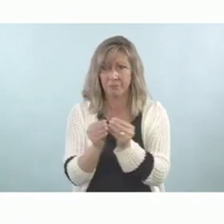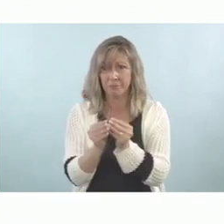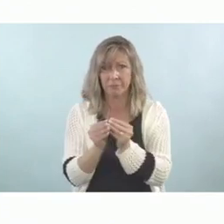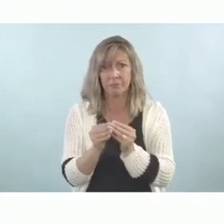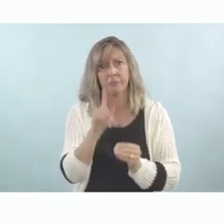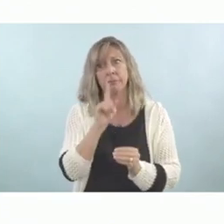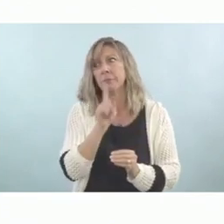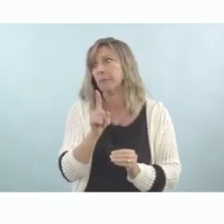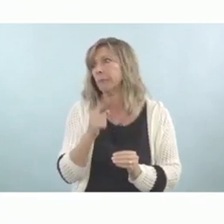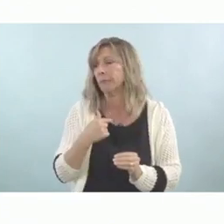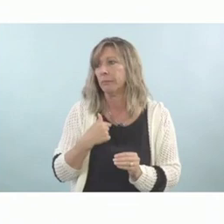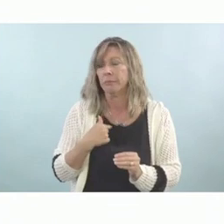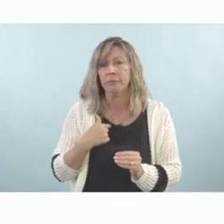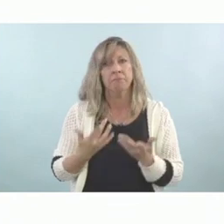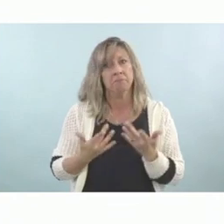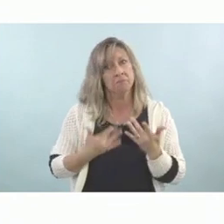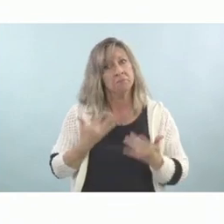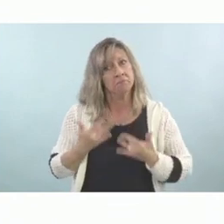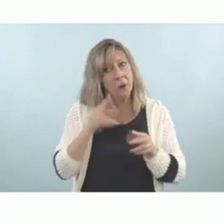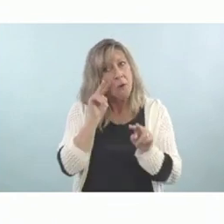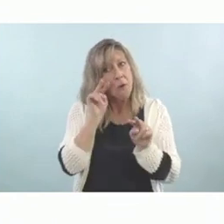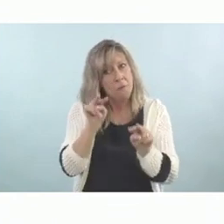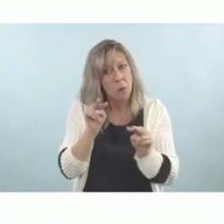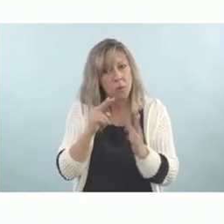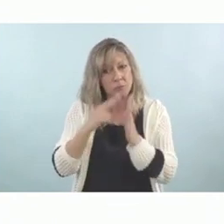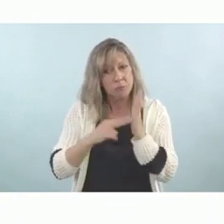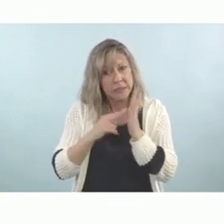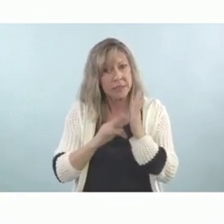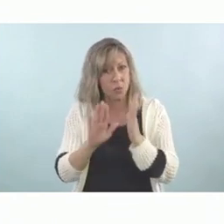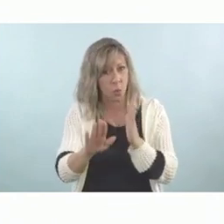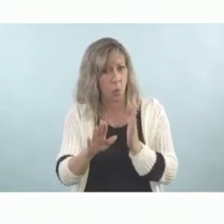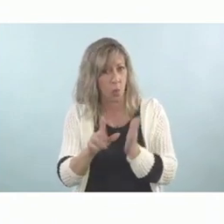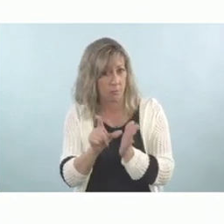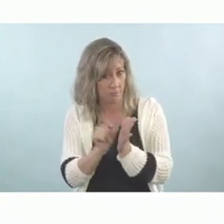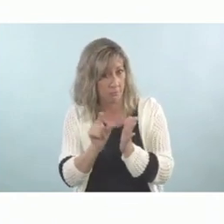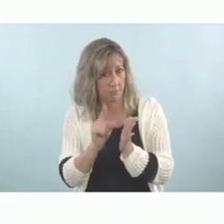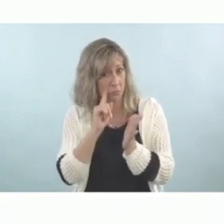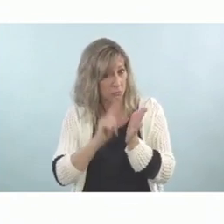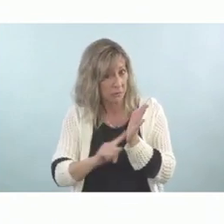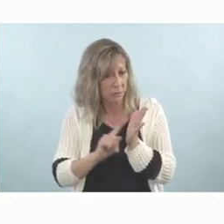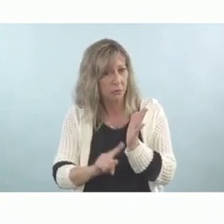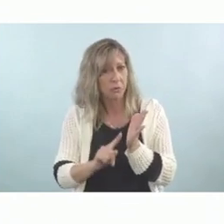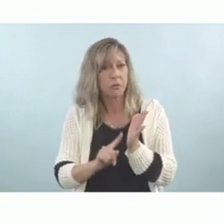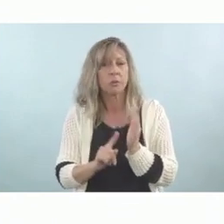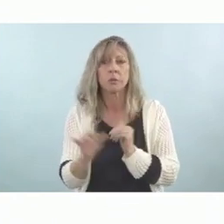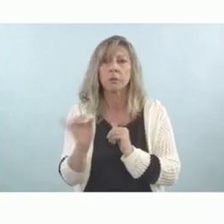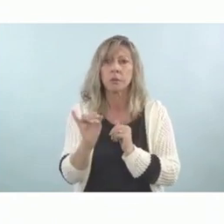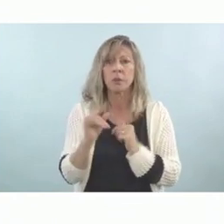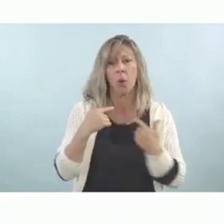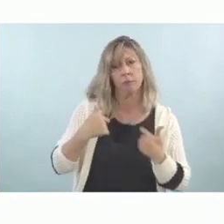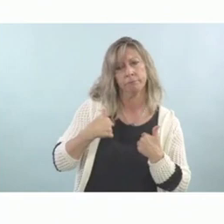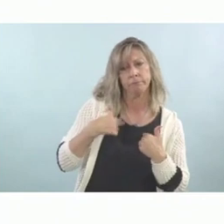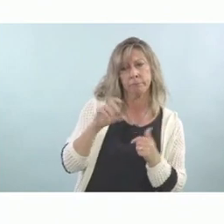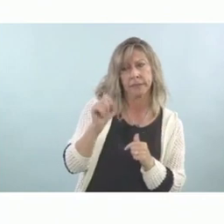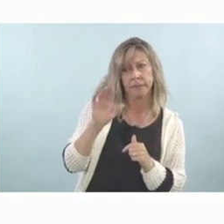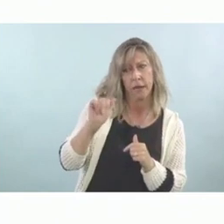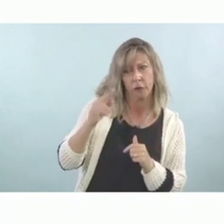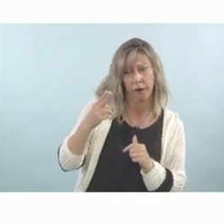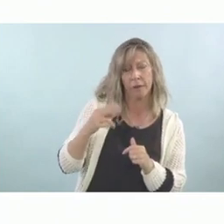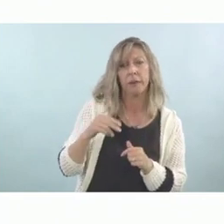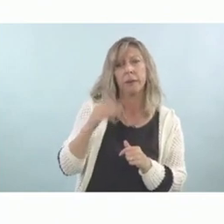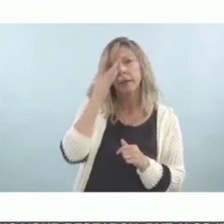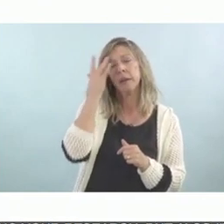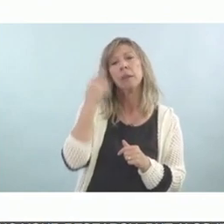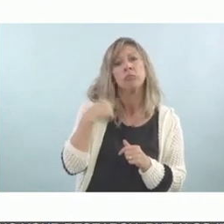I look forward to reading your research, but also I'm wondering if you, this is Sarah Burns, if you could forward